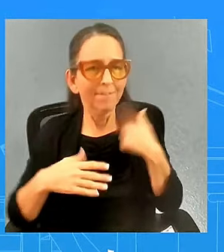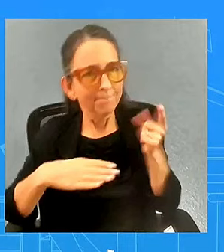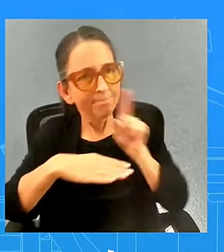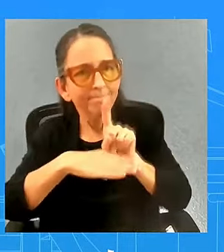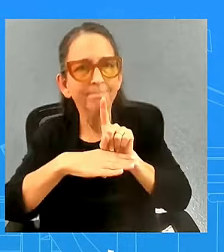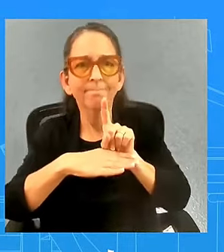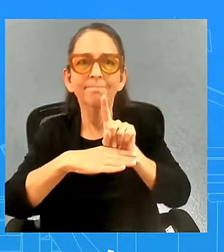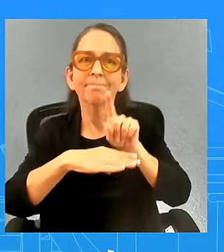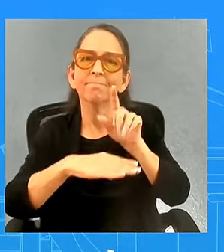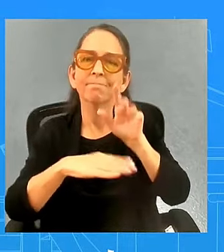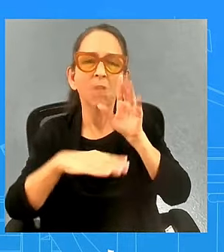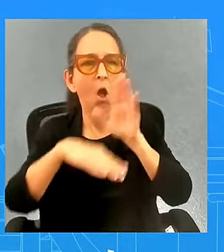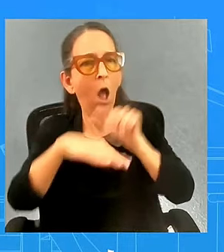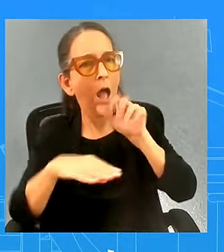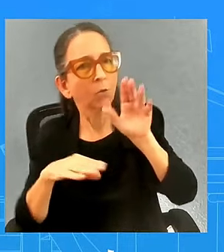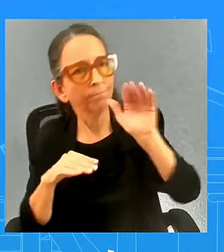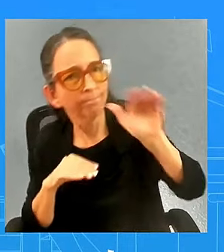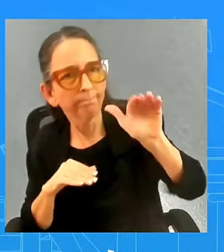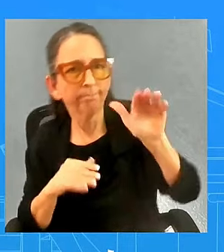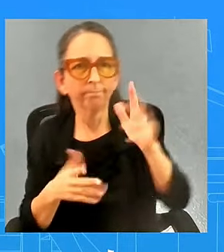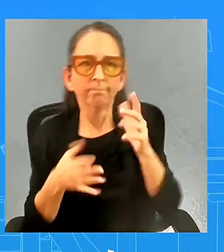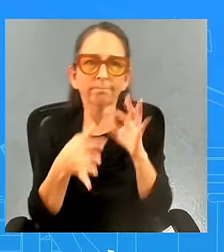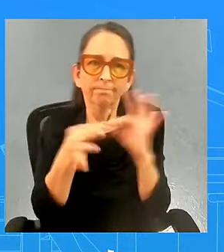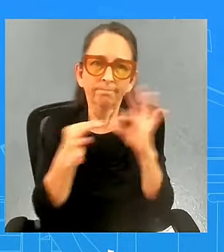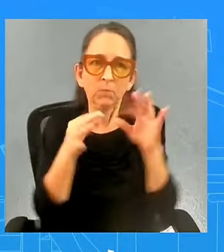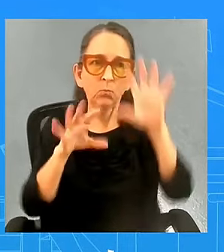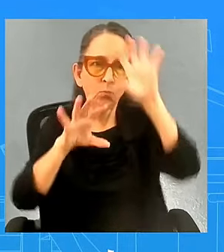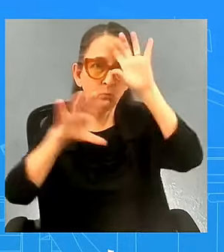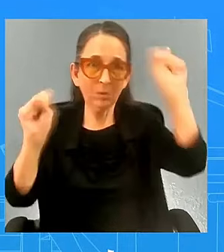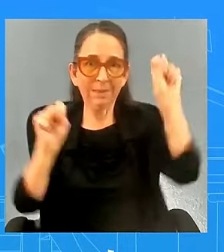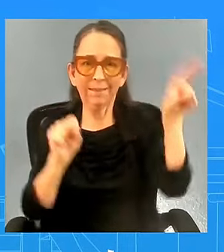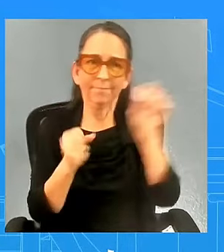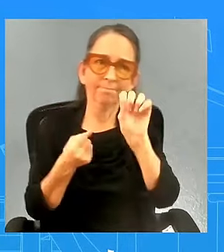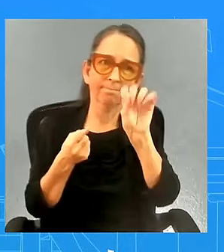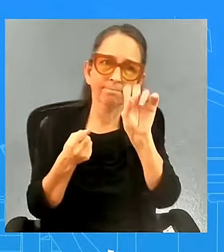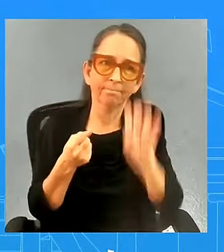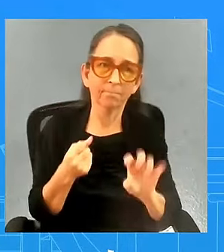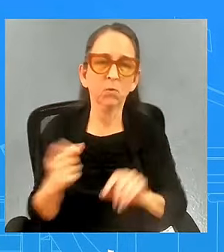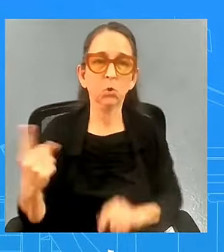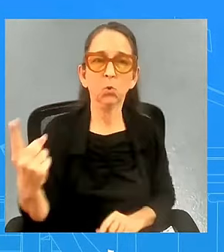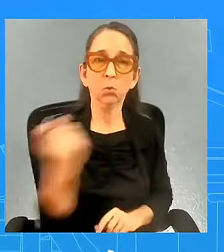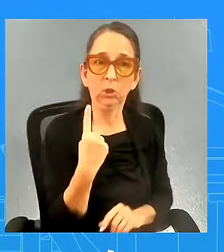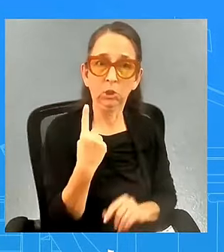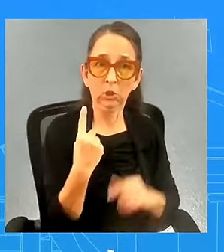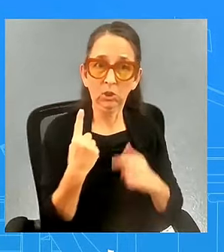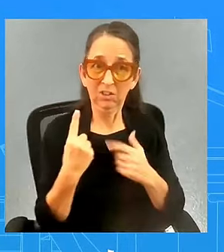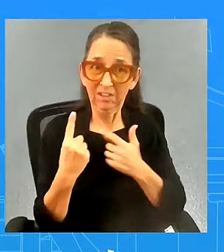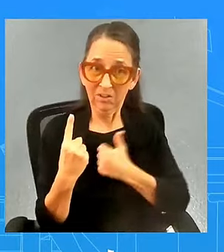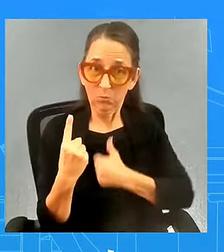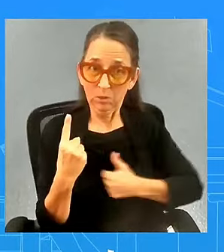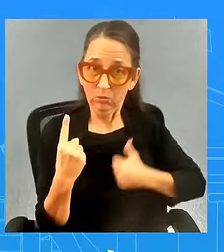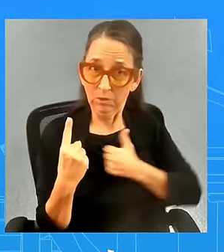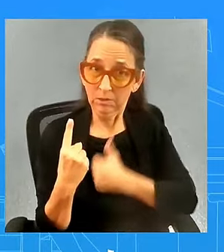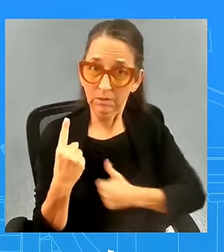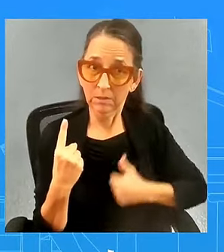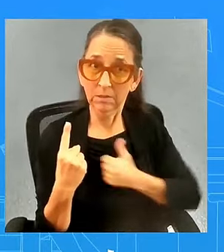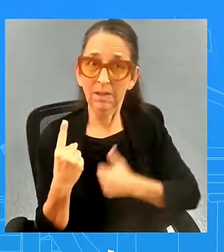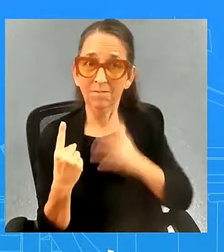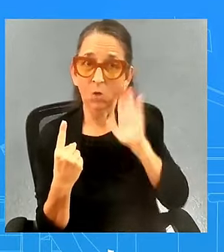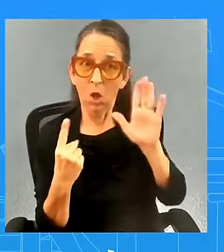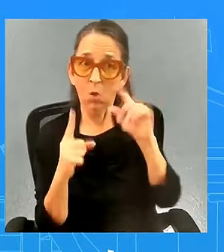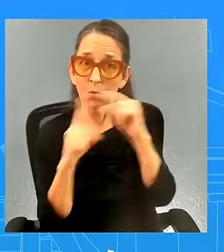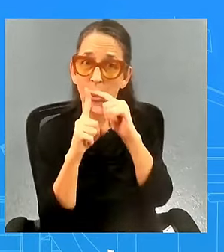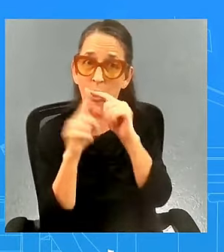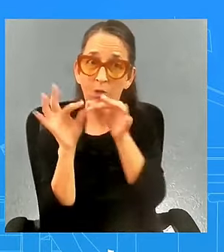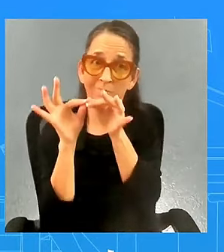that out and that's what the president said is he does he have any regret for not being more his language was not specific